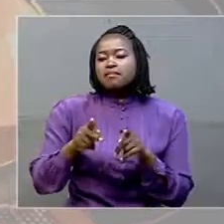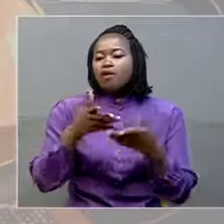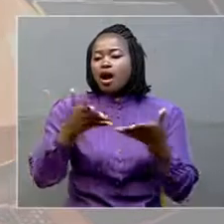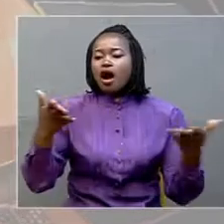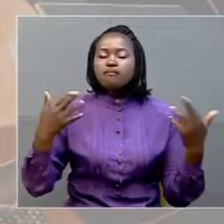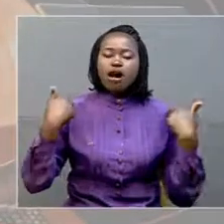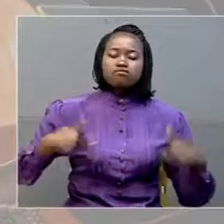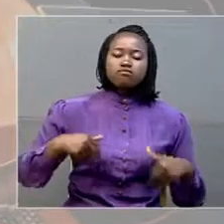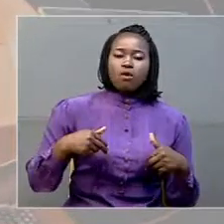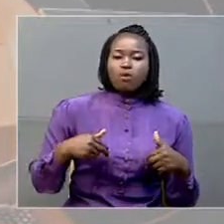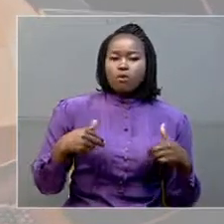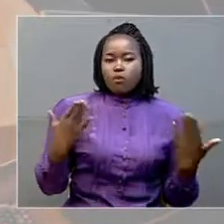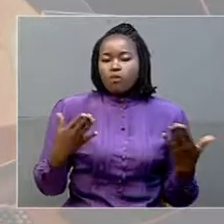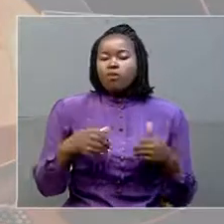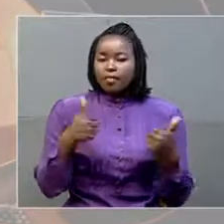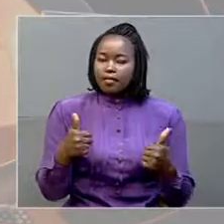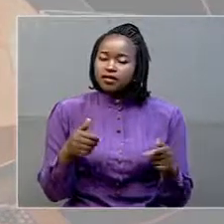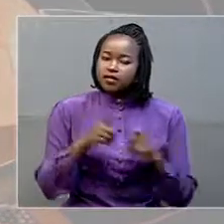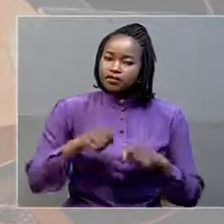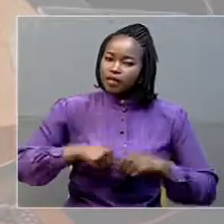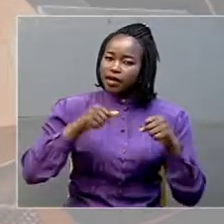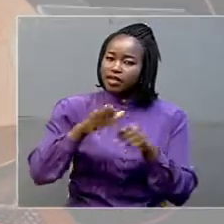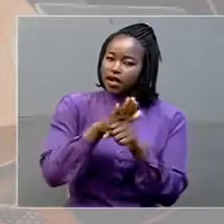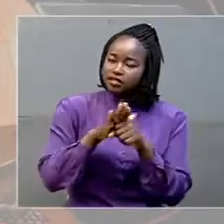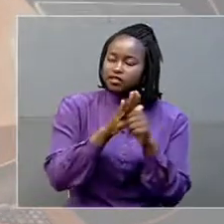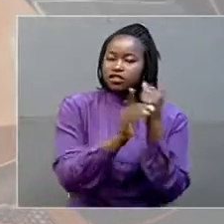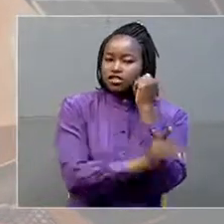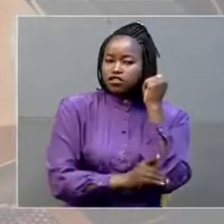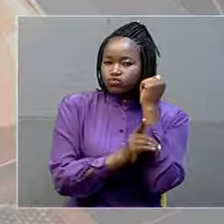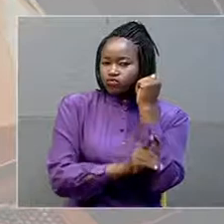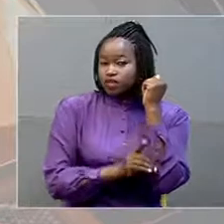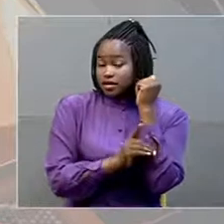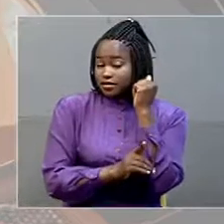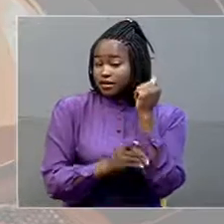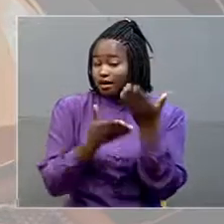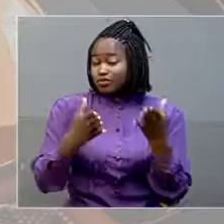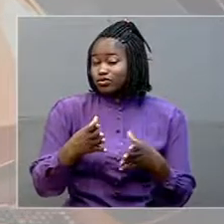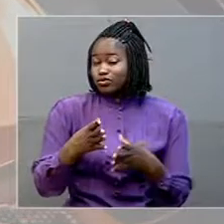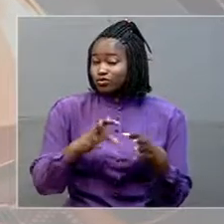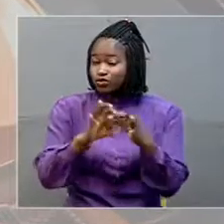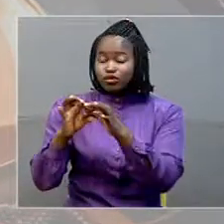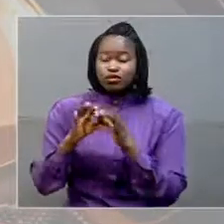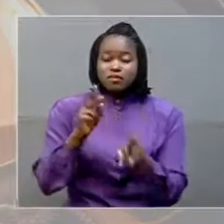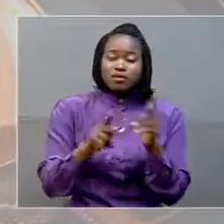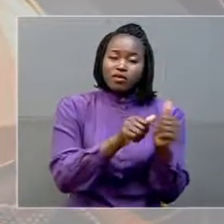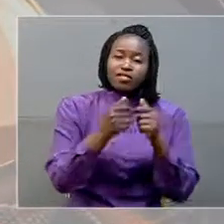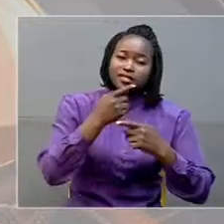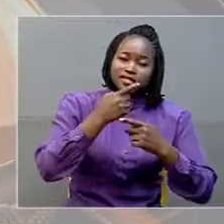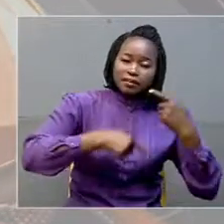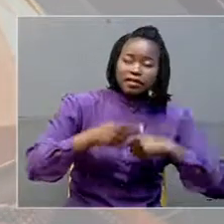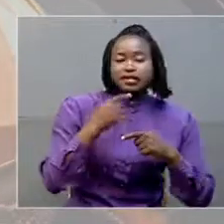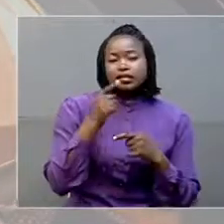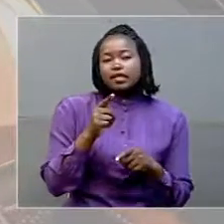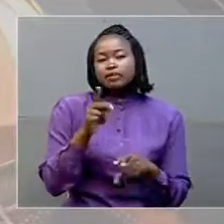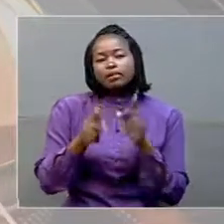The Chaperson Kasese District Union of People with Disabilities, Joshua Mujeni, says that there are lots of discrimination against